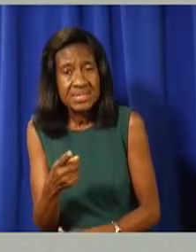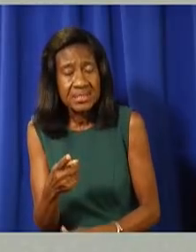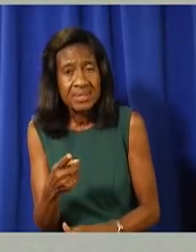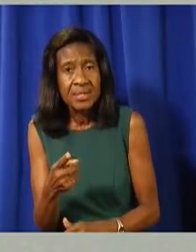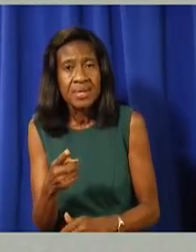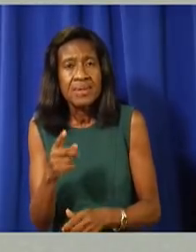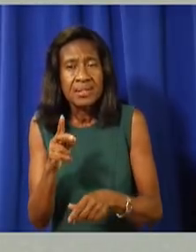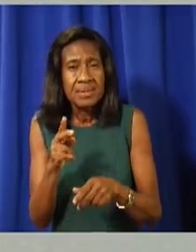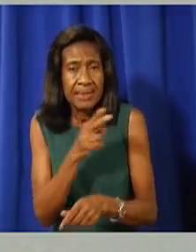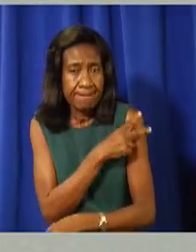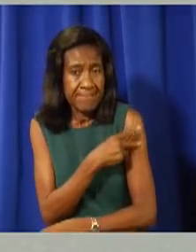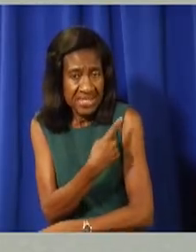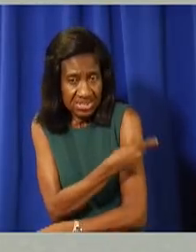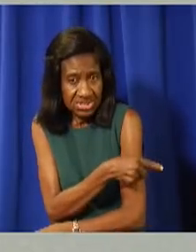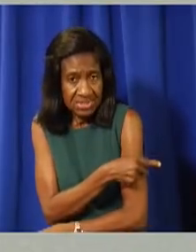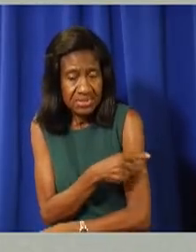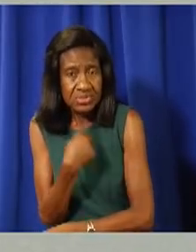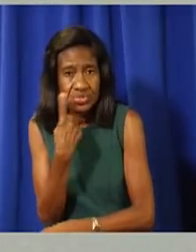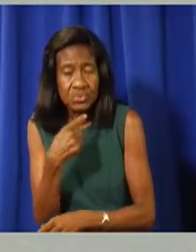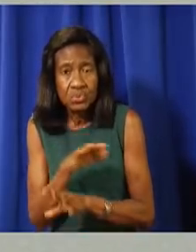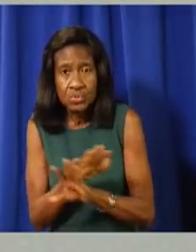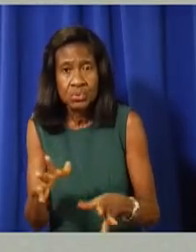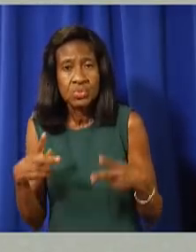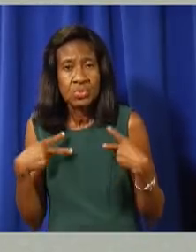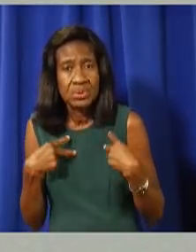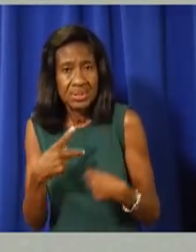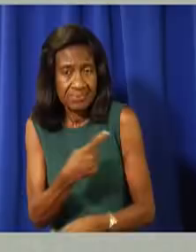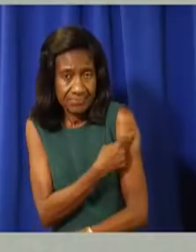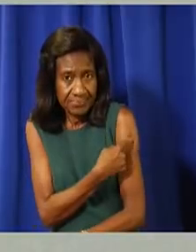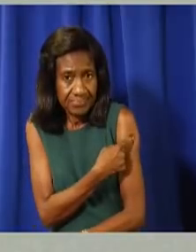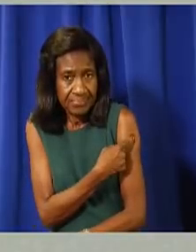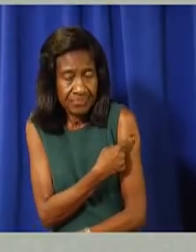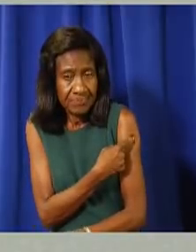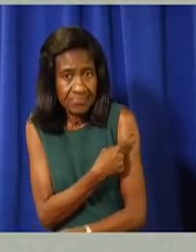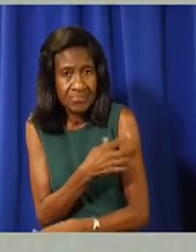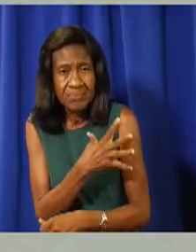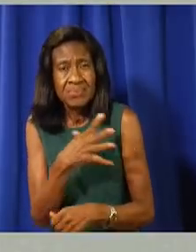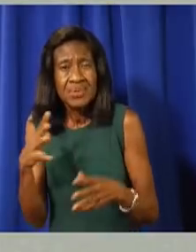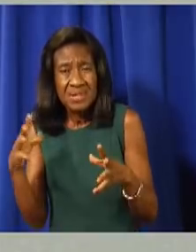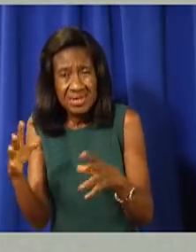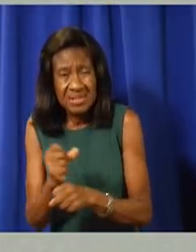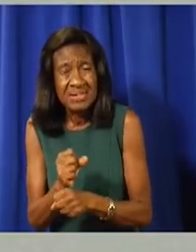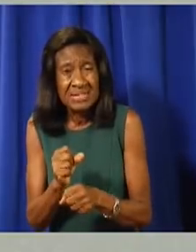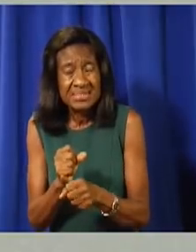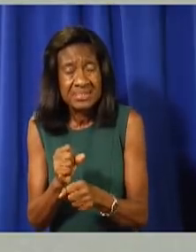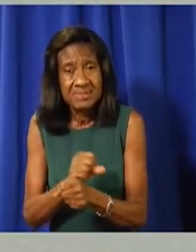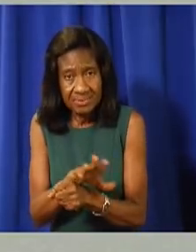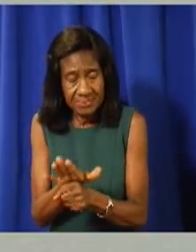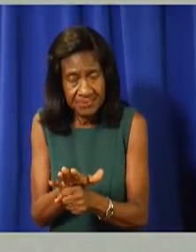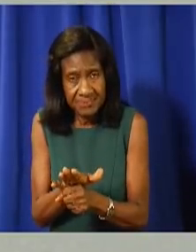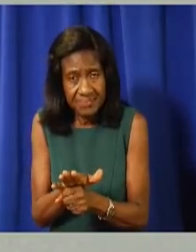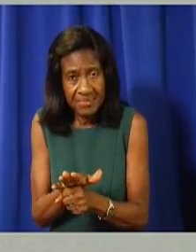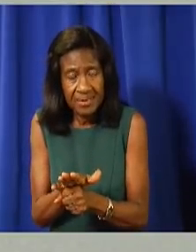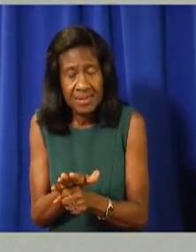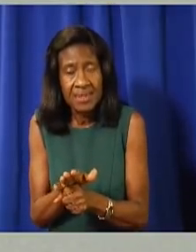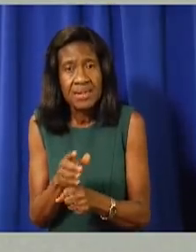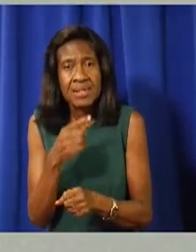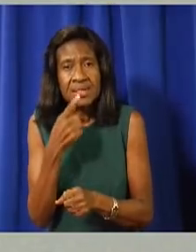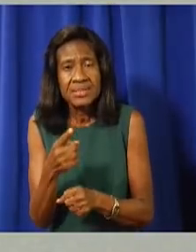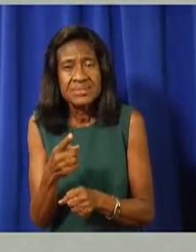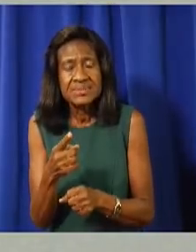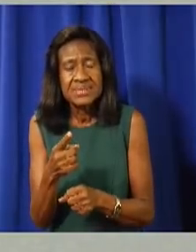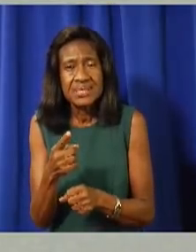and seriously ill patients. We also know that the rate of infections amongst vaccinated